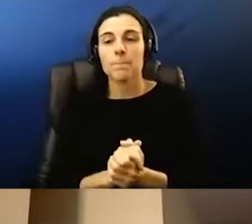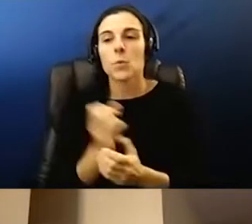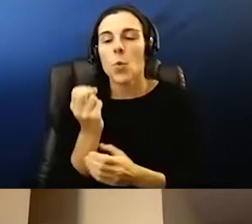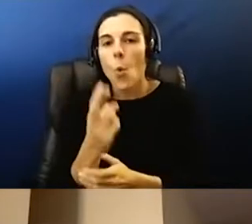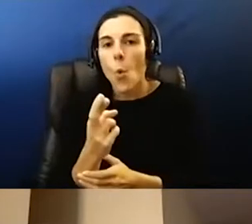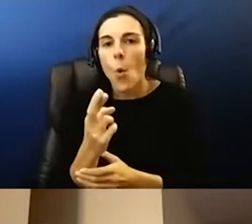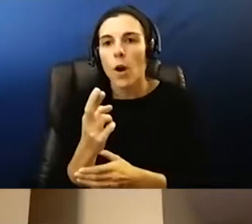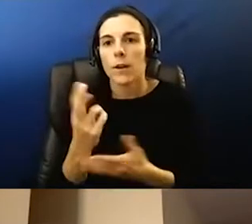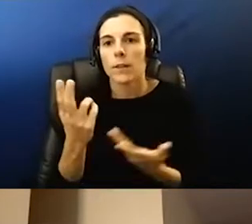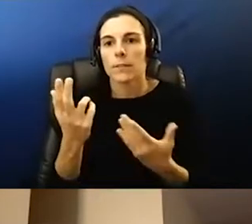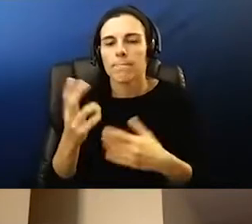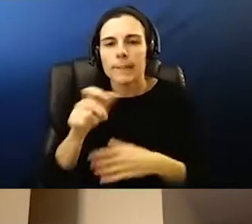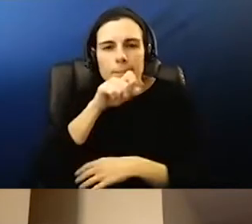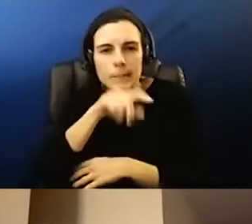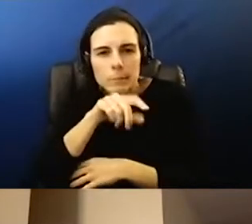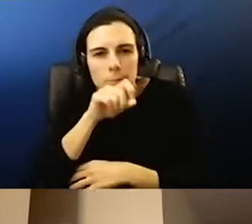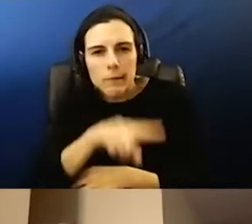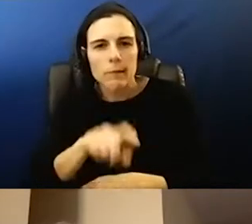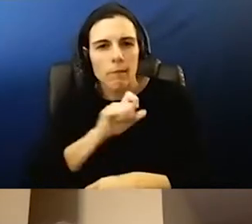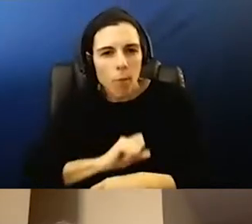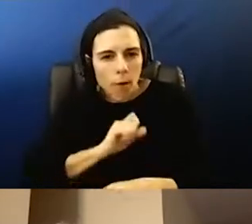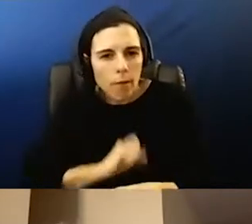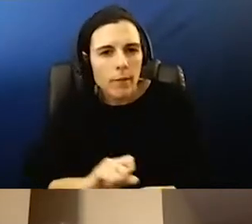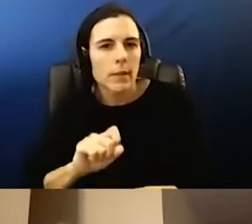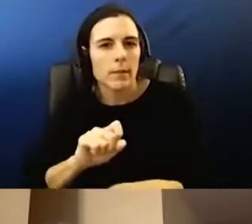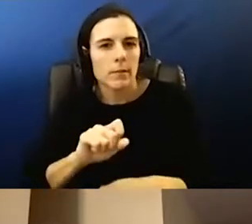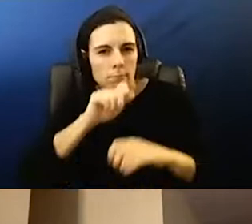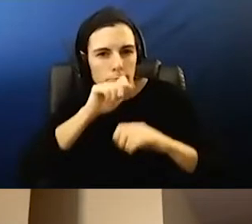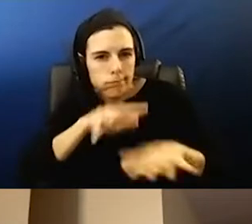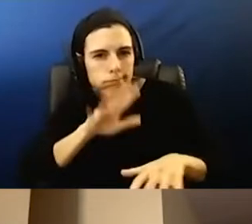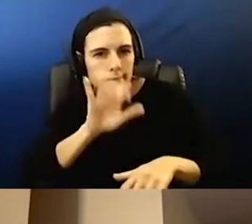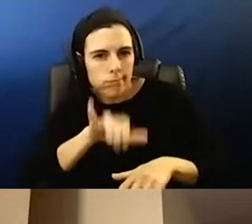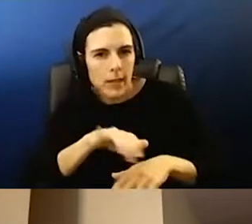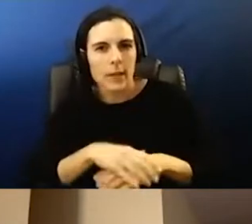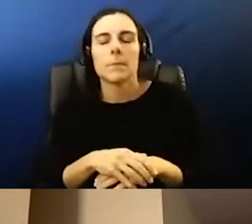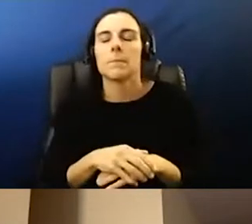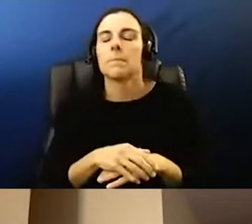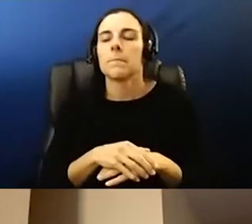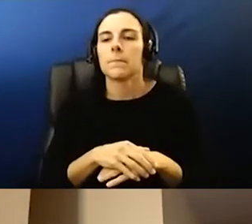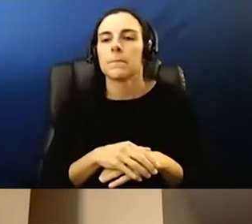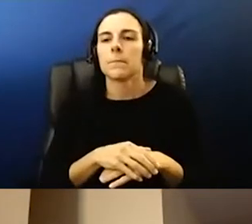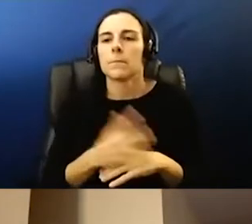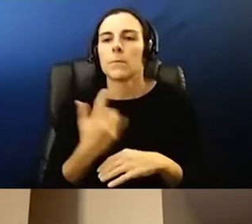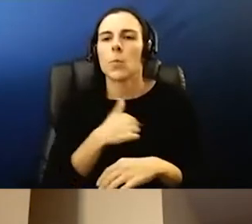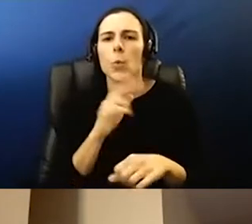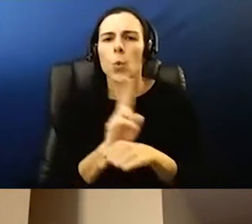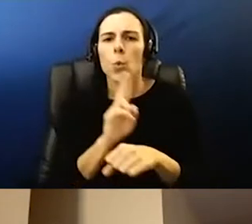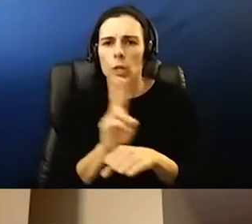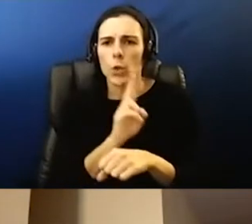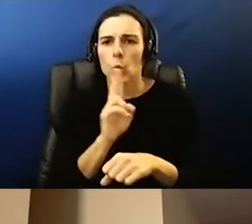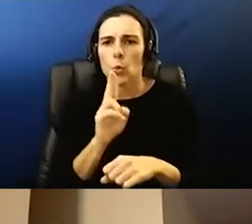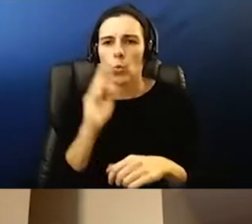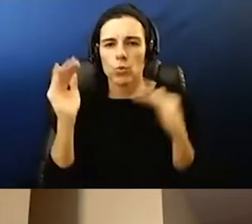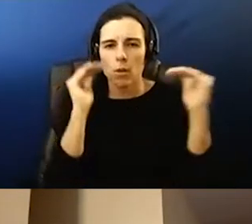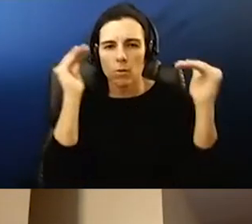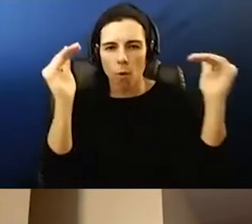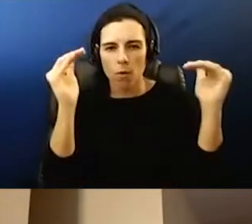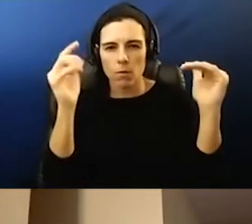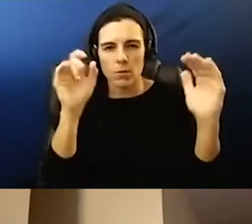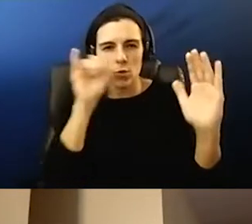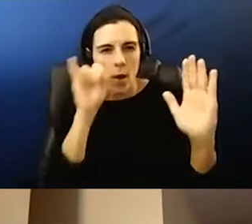secretions like spitting, coughing, those kinds of things. But we use our adults to identify